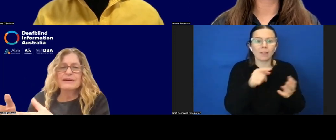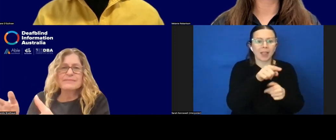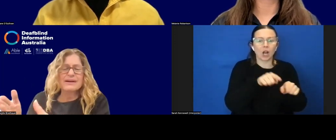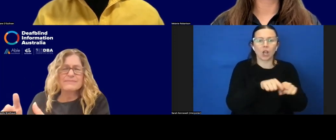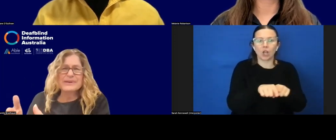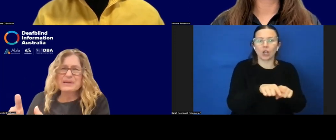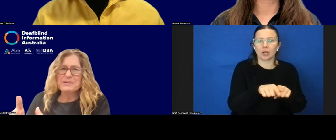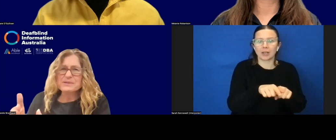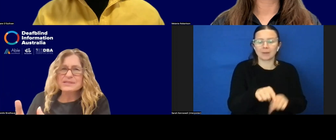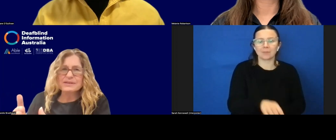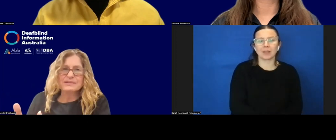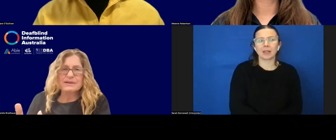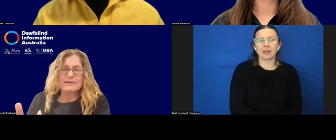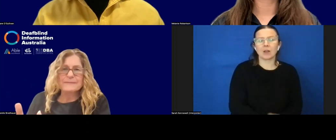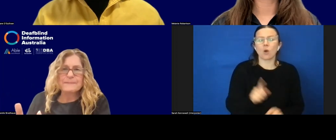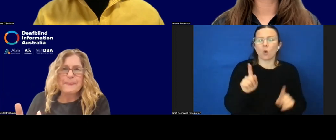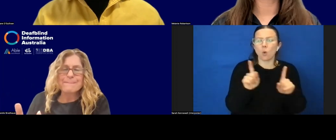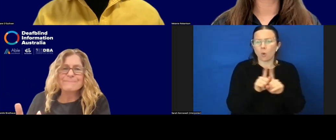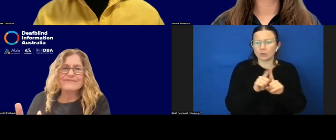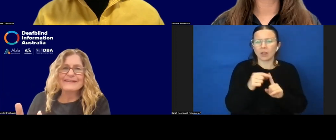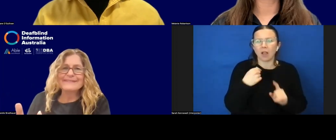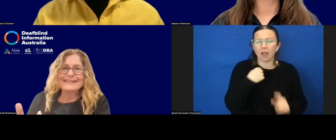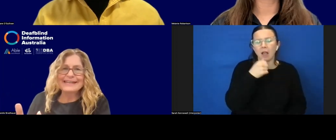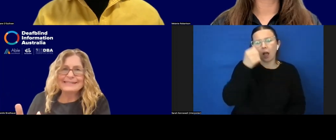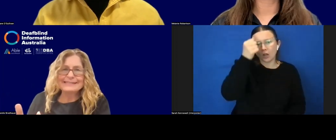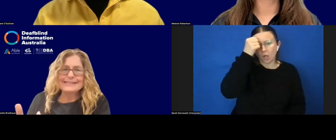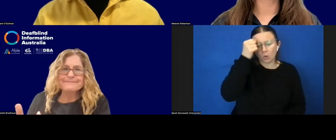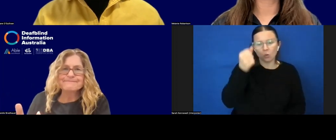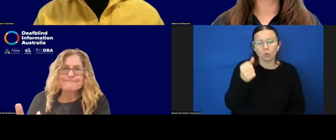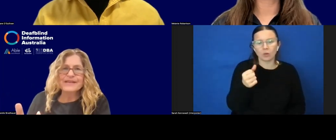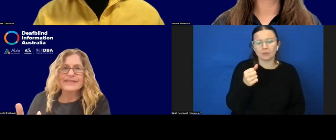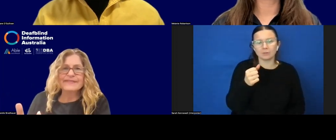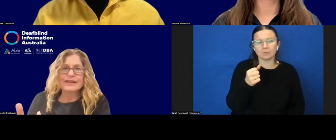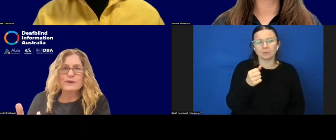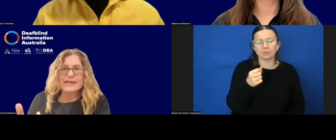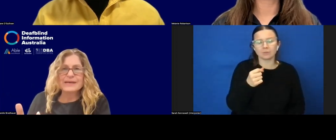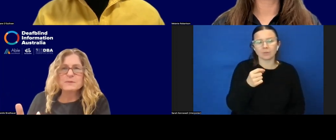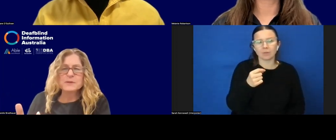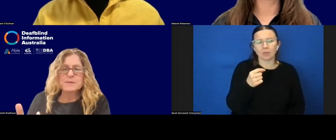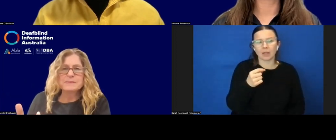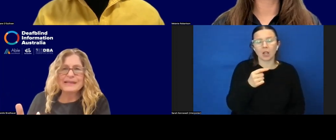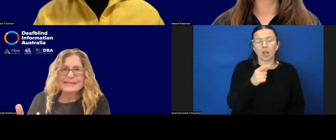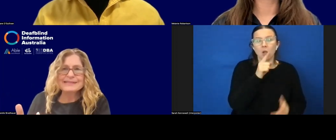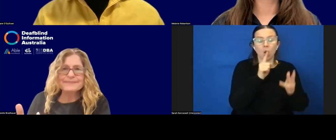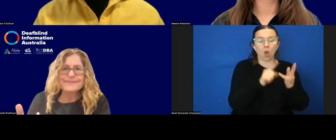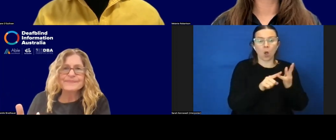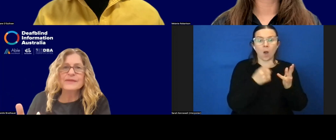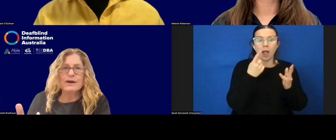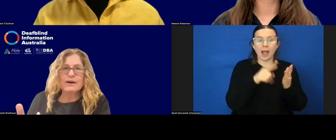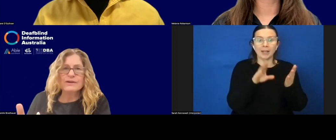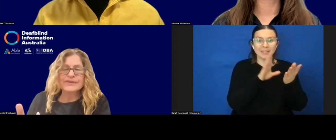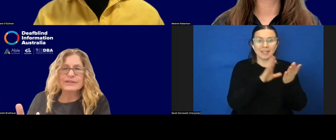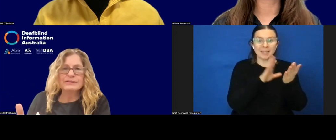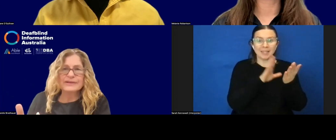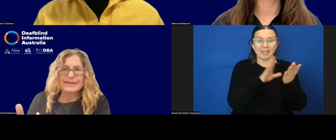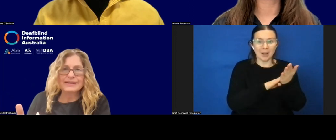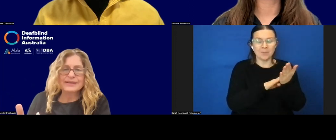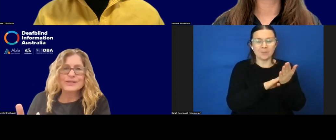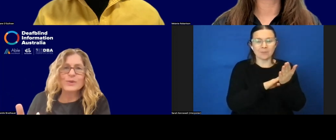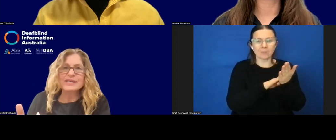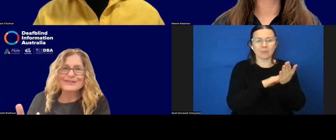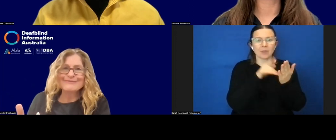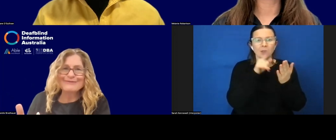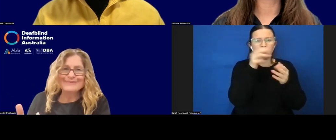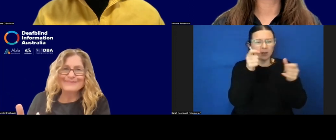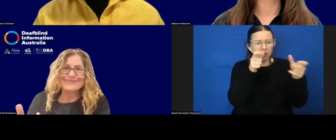But I also know that the lens that the O&M will place over the learning